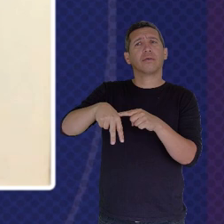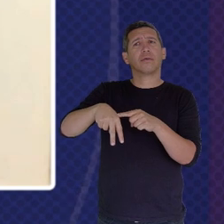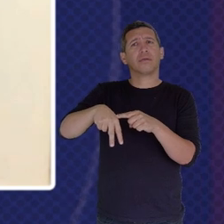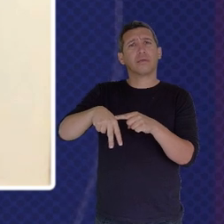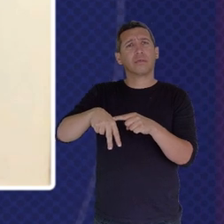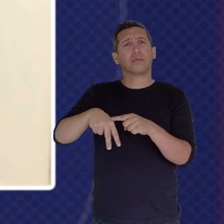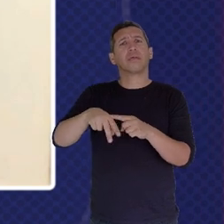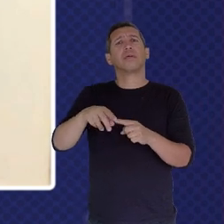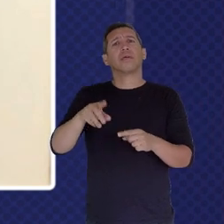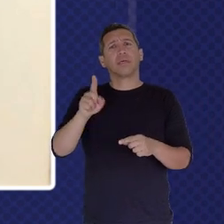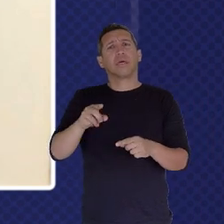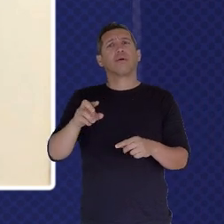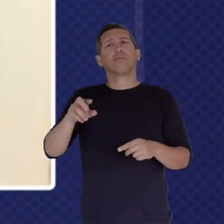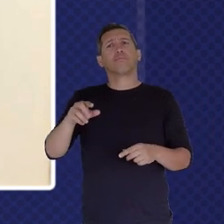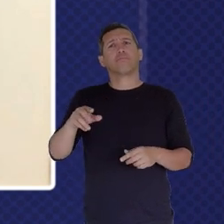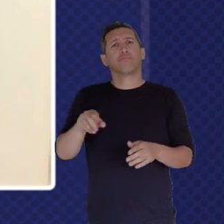Internal